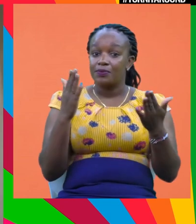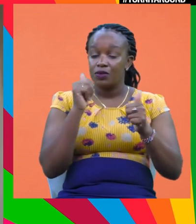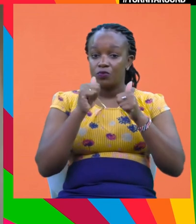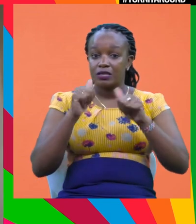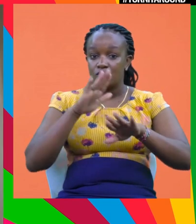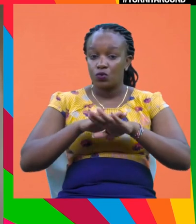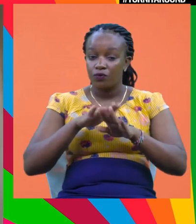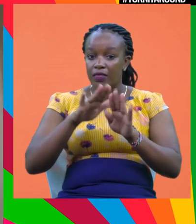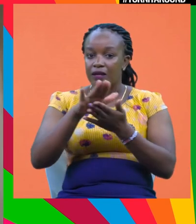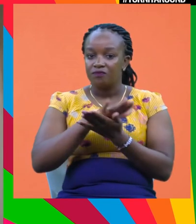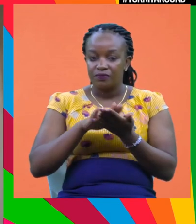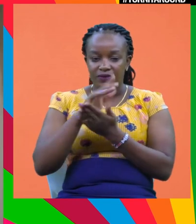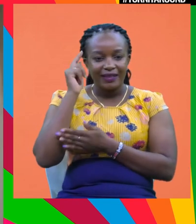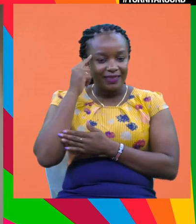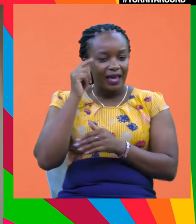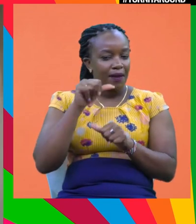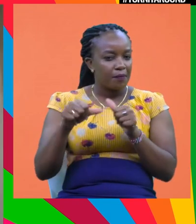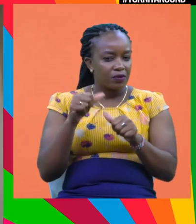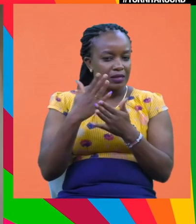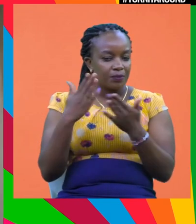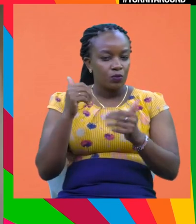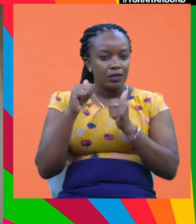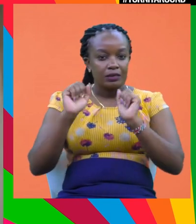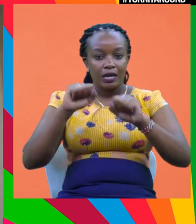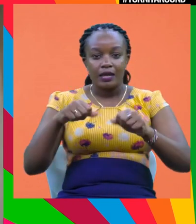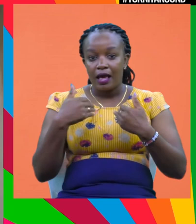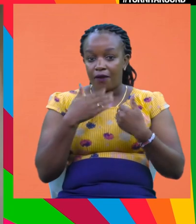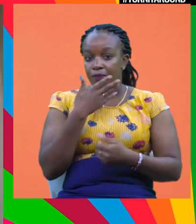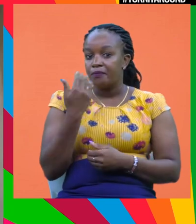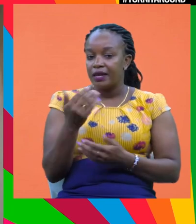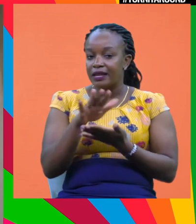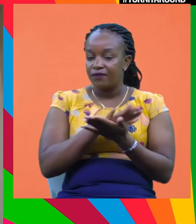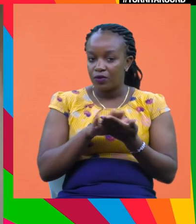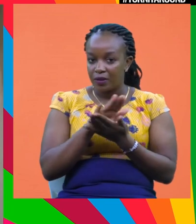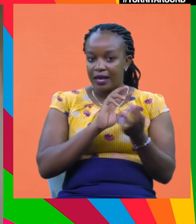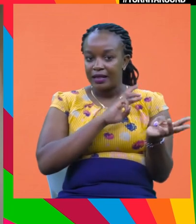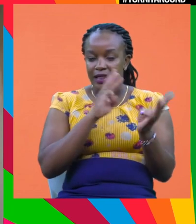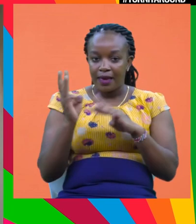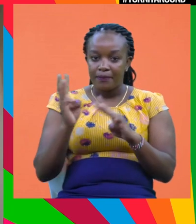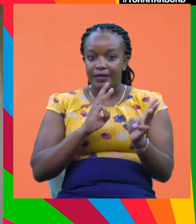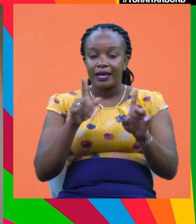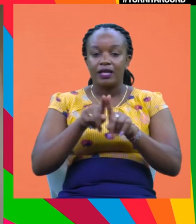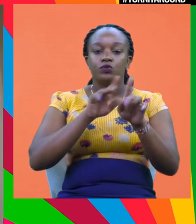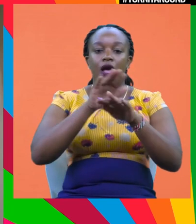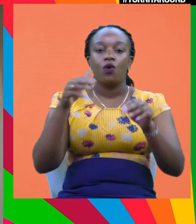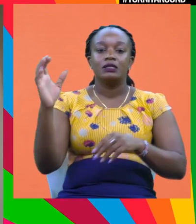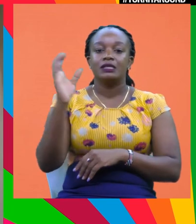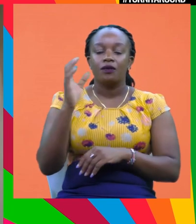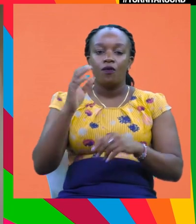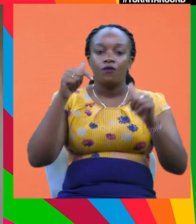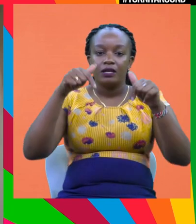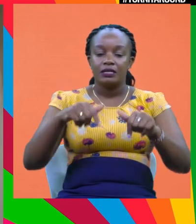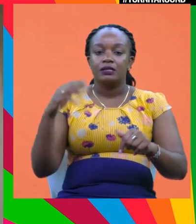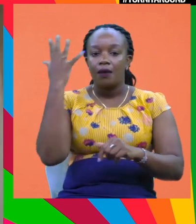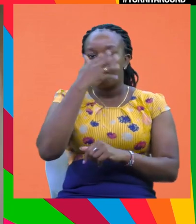good for environment. We can think about something that can make a better environment and better planet as we're all a citizen of